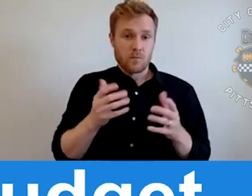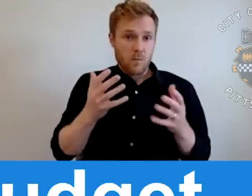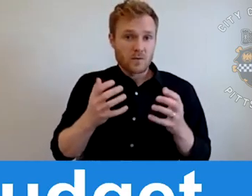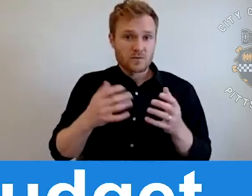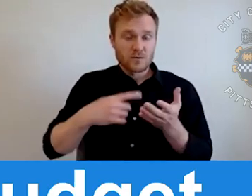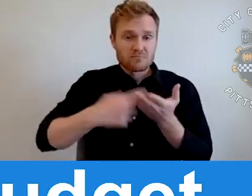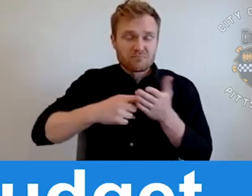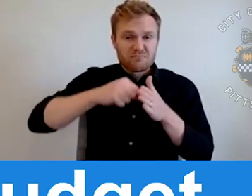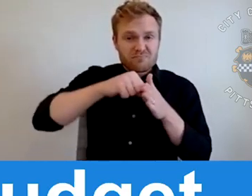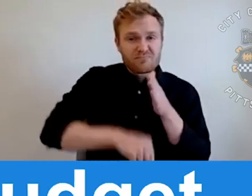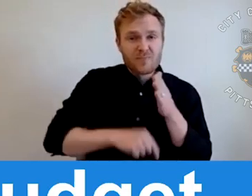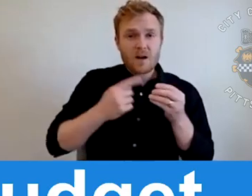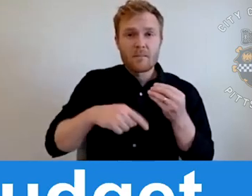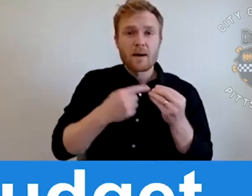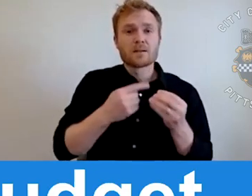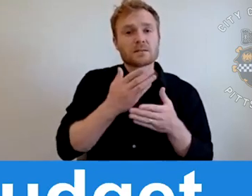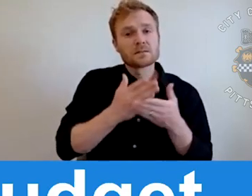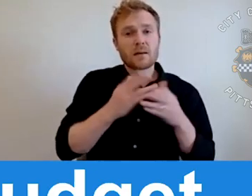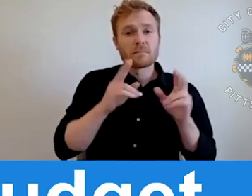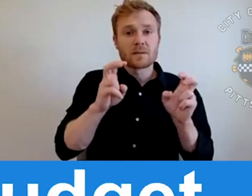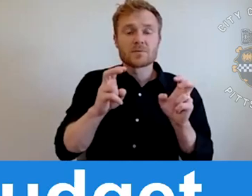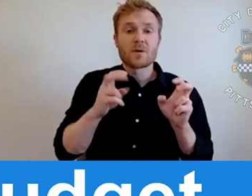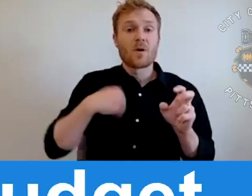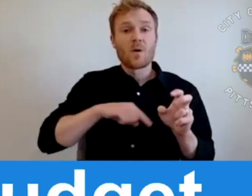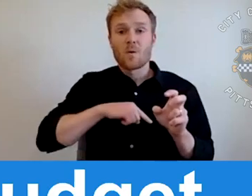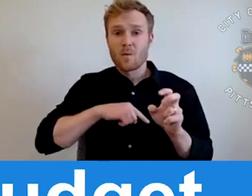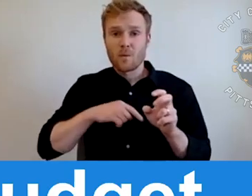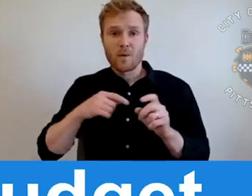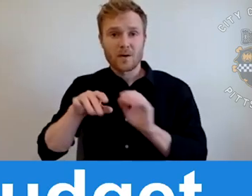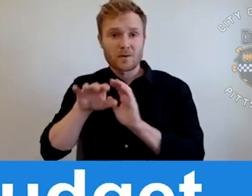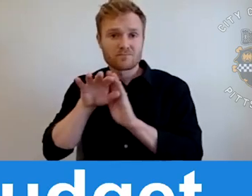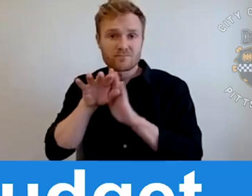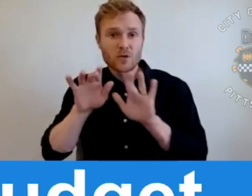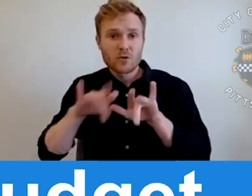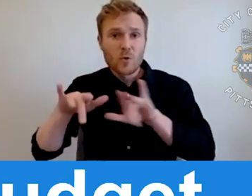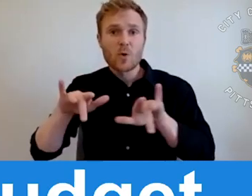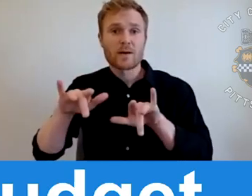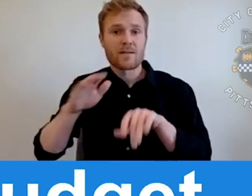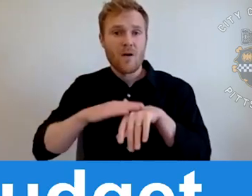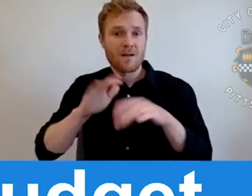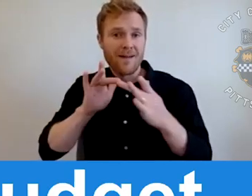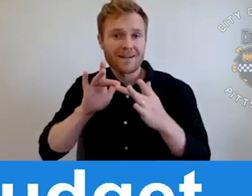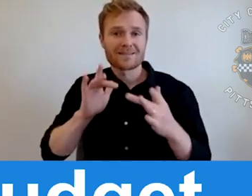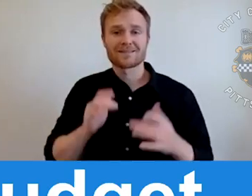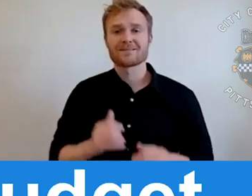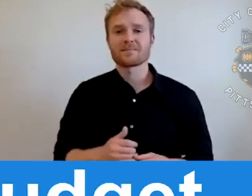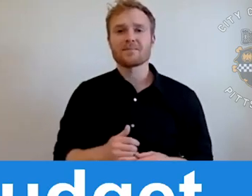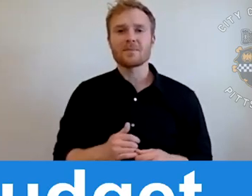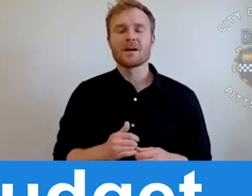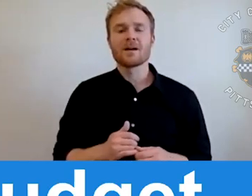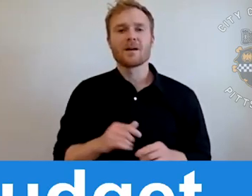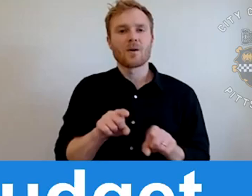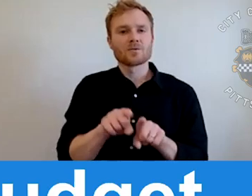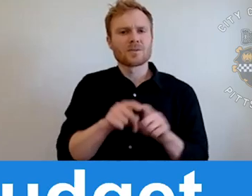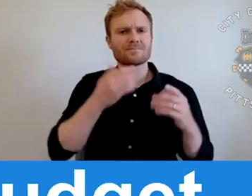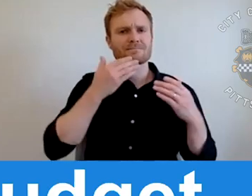to the internet. And with all this I really want to say thank you to the Office of Community Affairs, Department of Innovation and Performance, and tonight's interpreters Megan